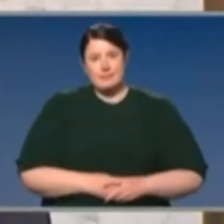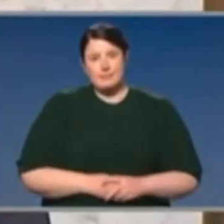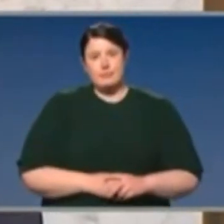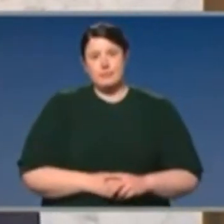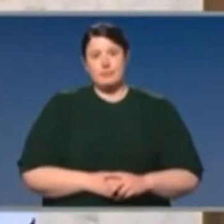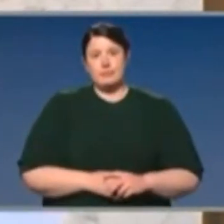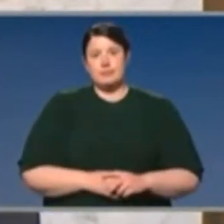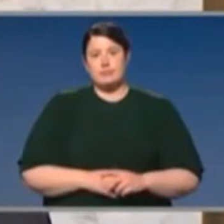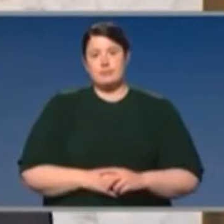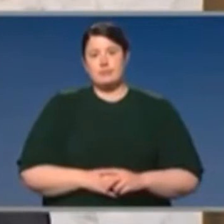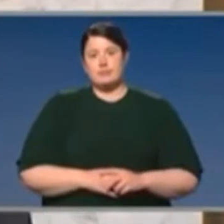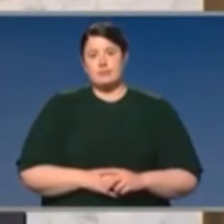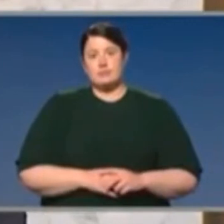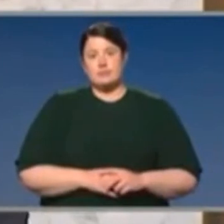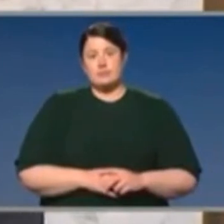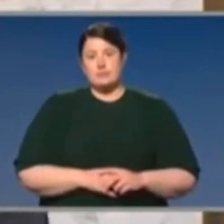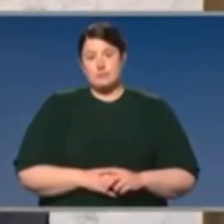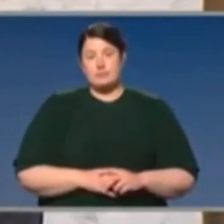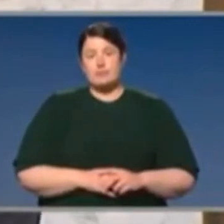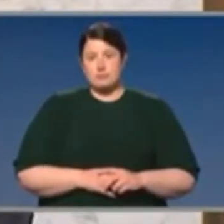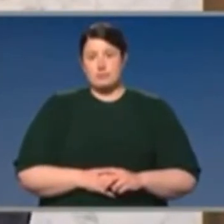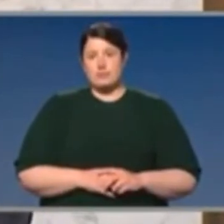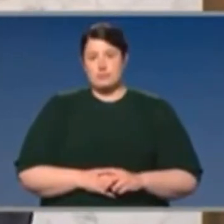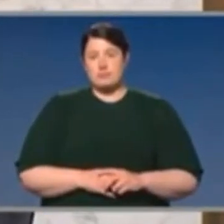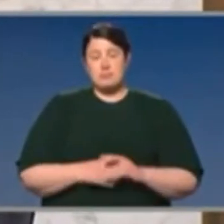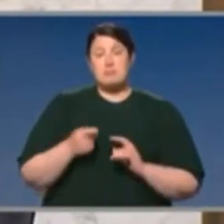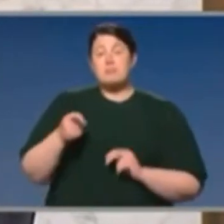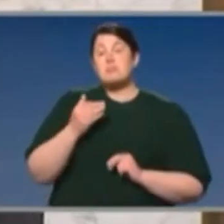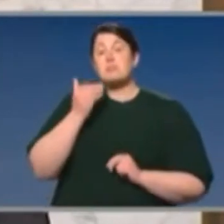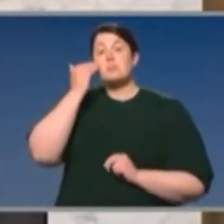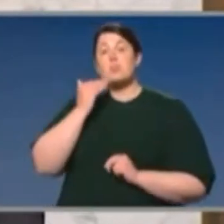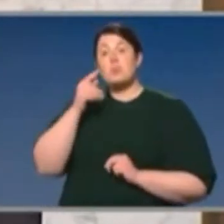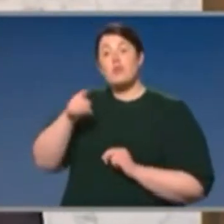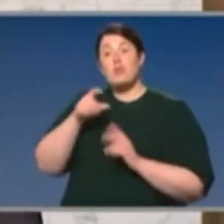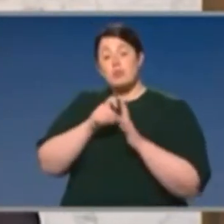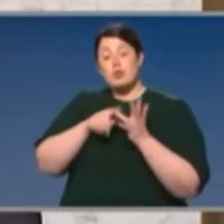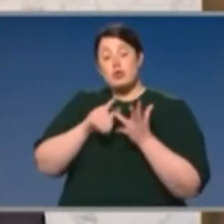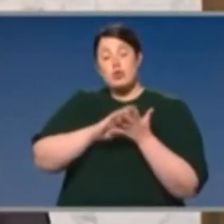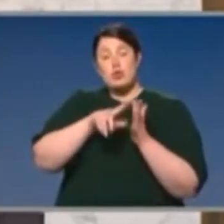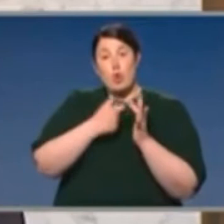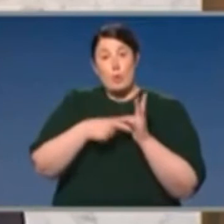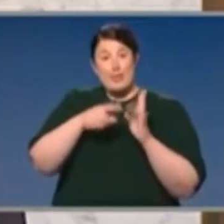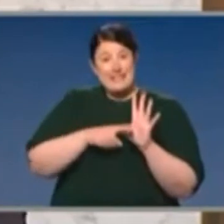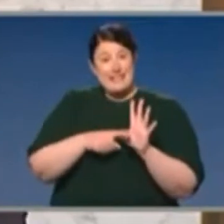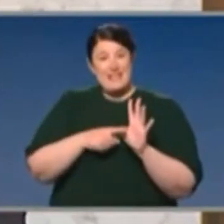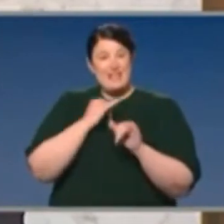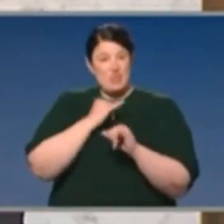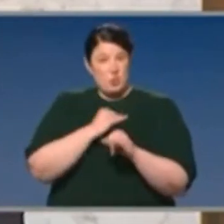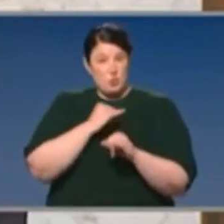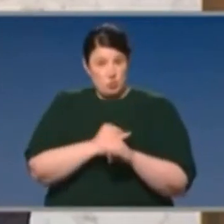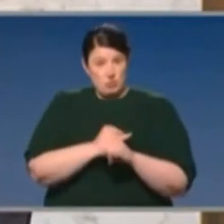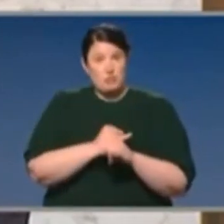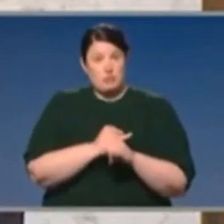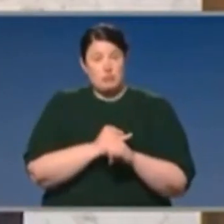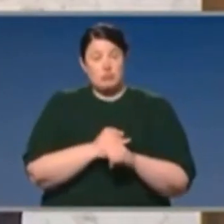Jody McVernon, one of the leading modellers in the country from the Doherty Institute noted that